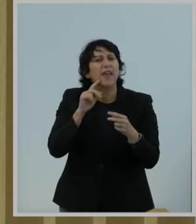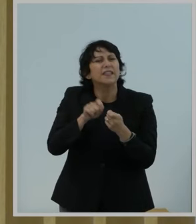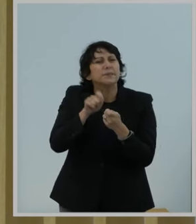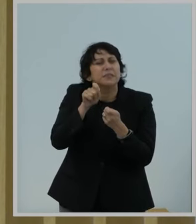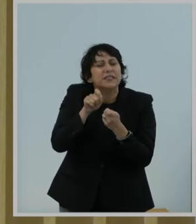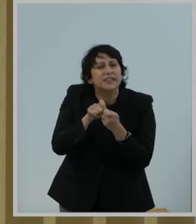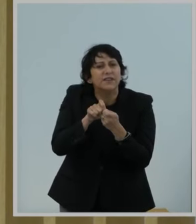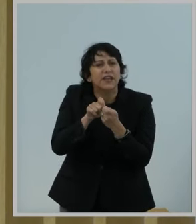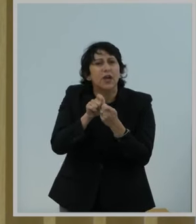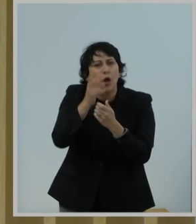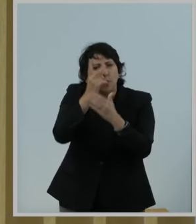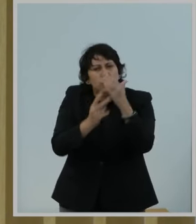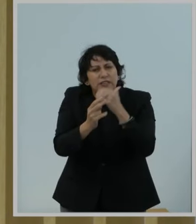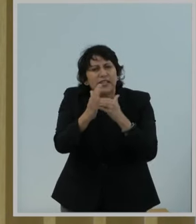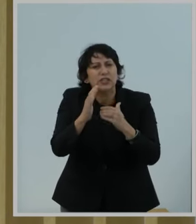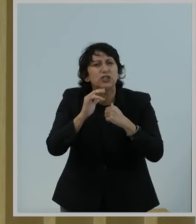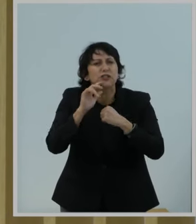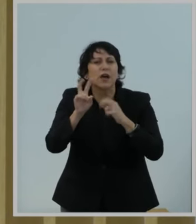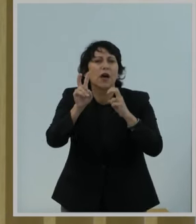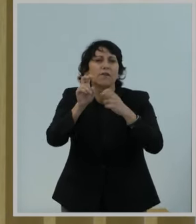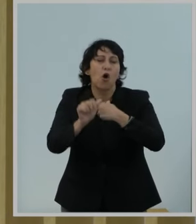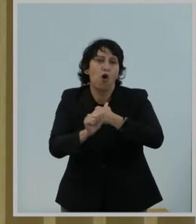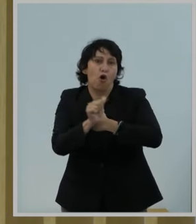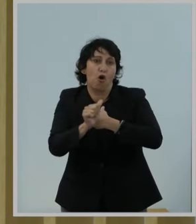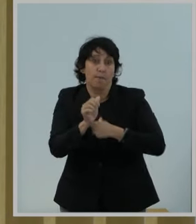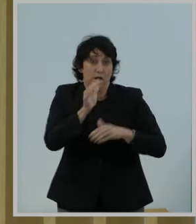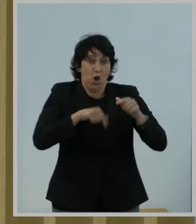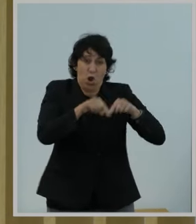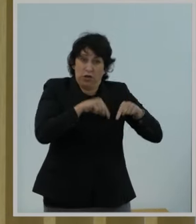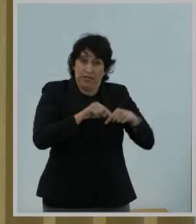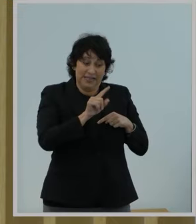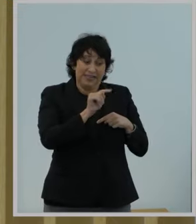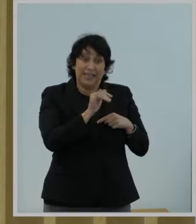harm that Title II's proponents laid out.